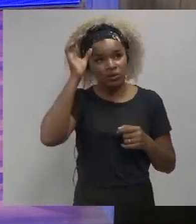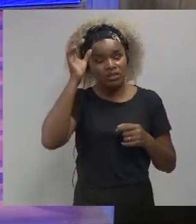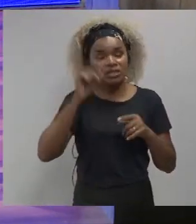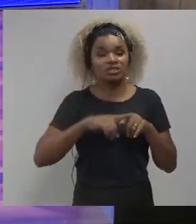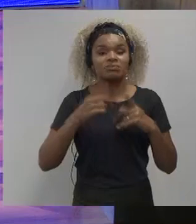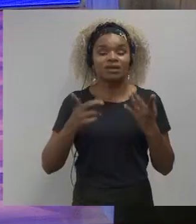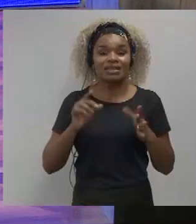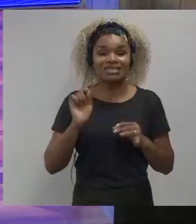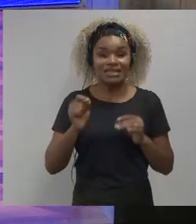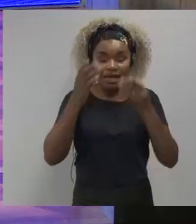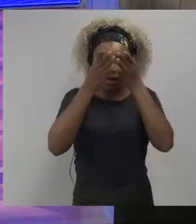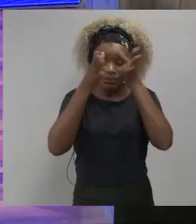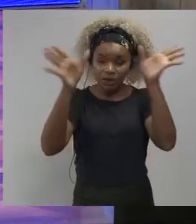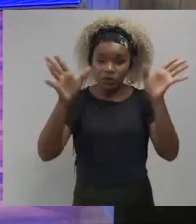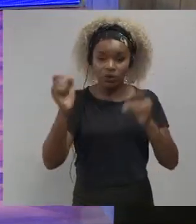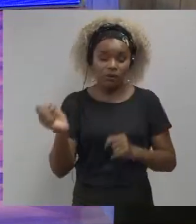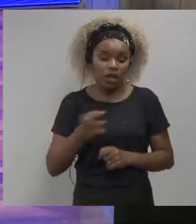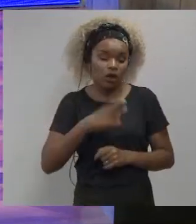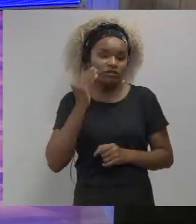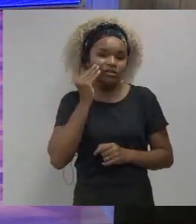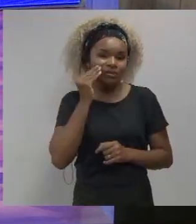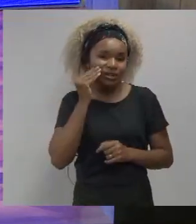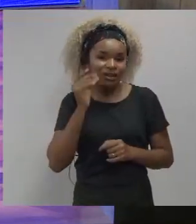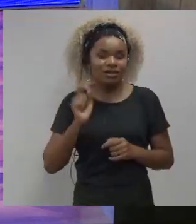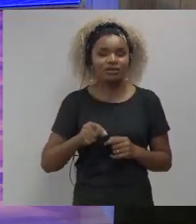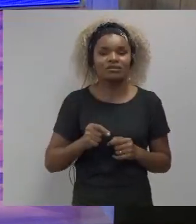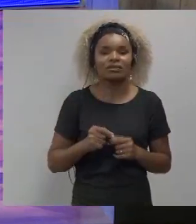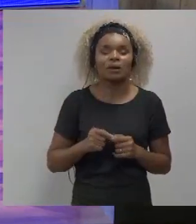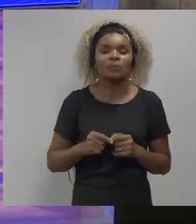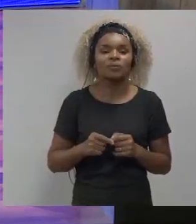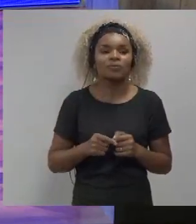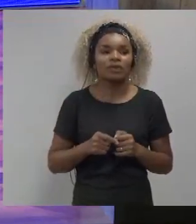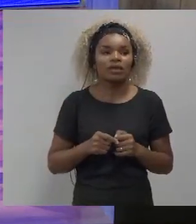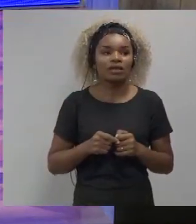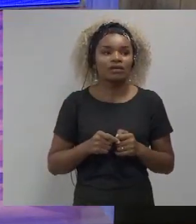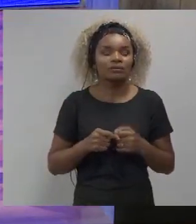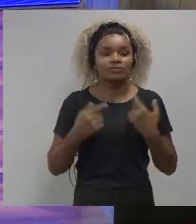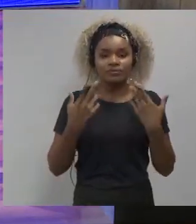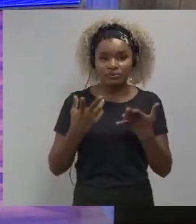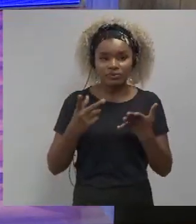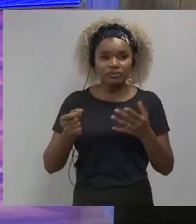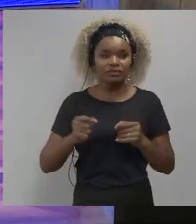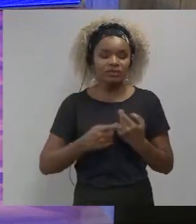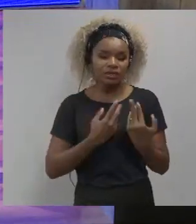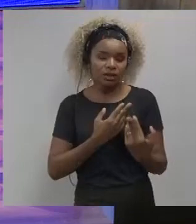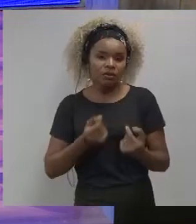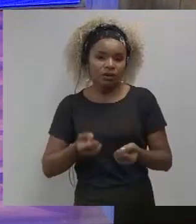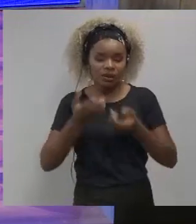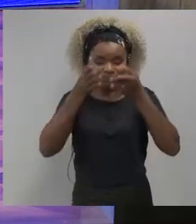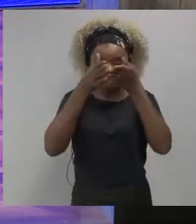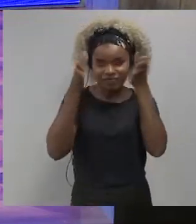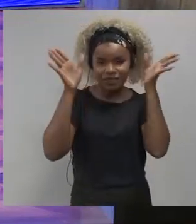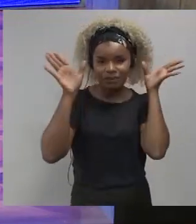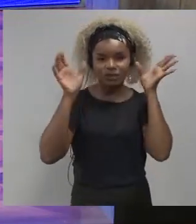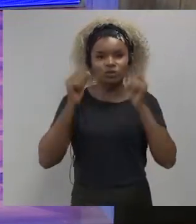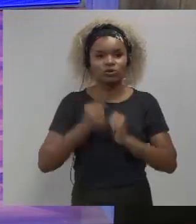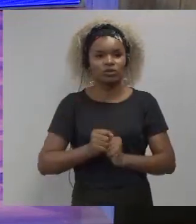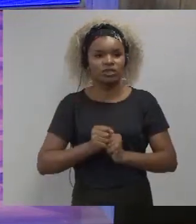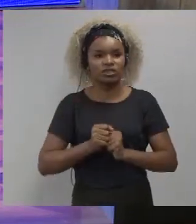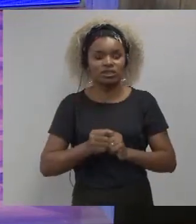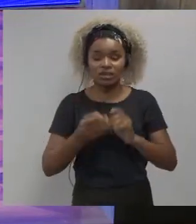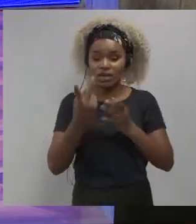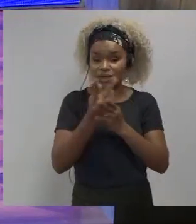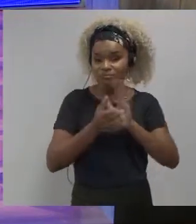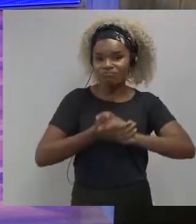experience comes hand in hand with openness to ideas and that I associate with learning